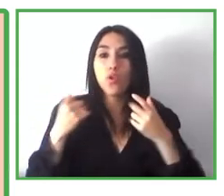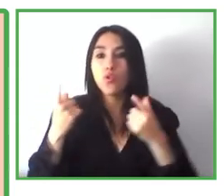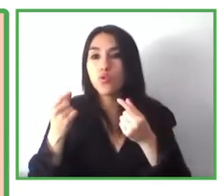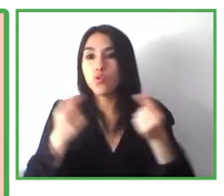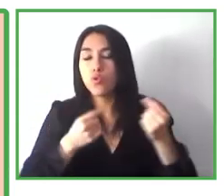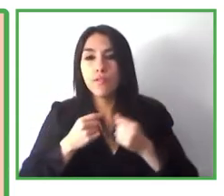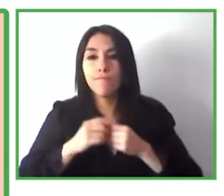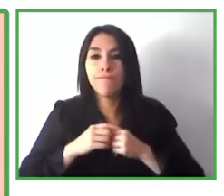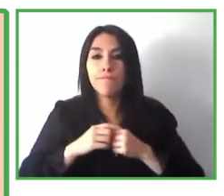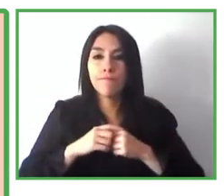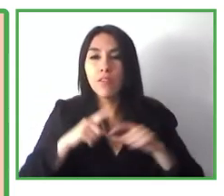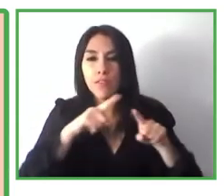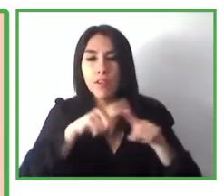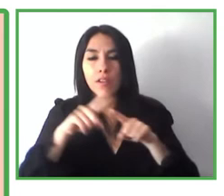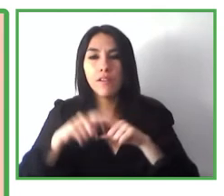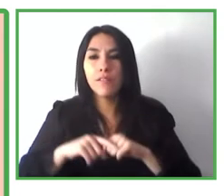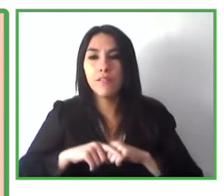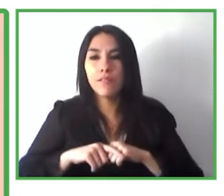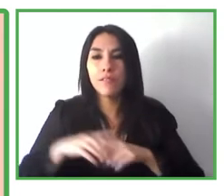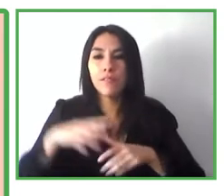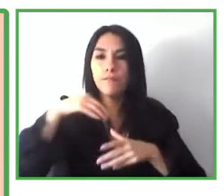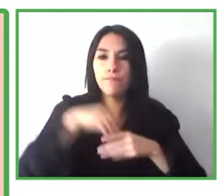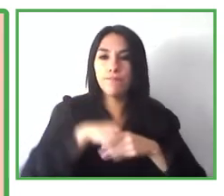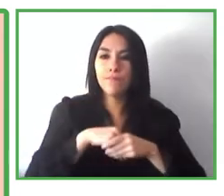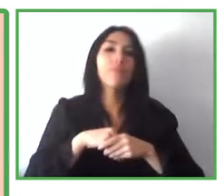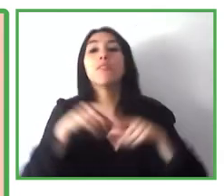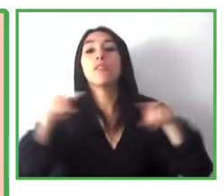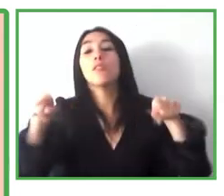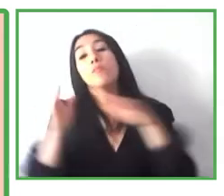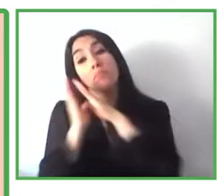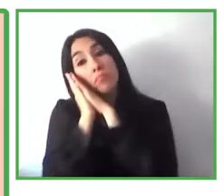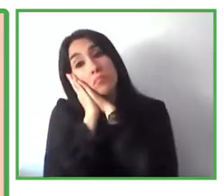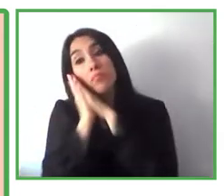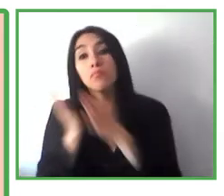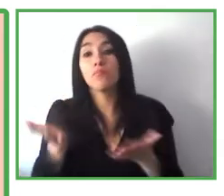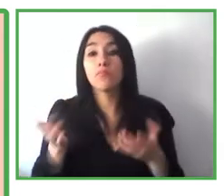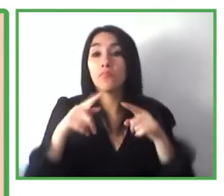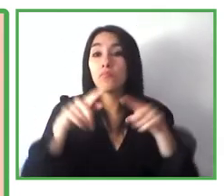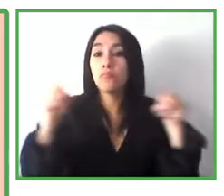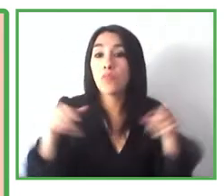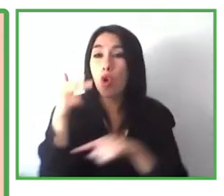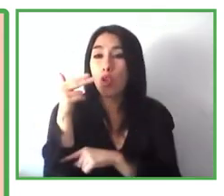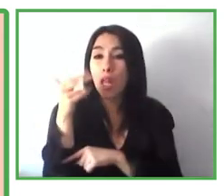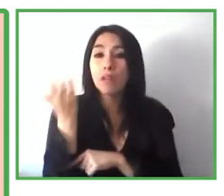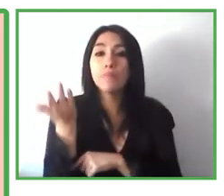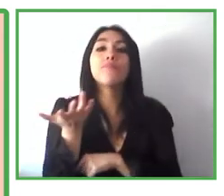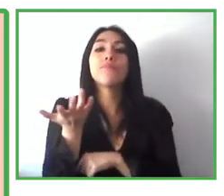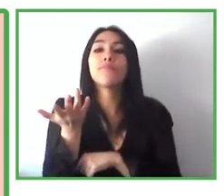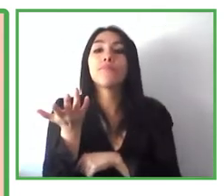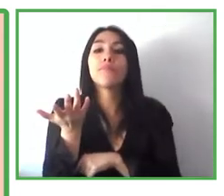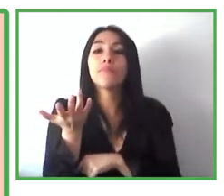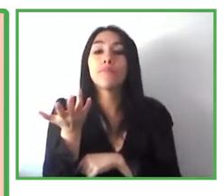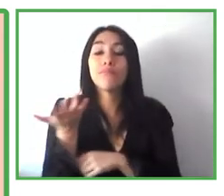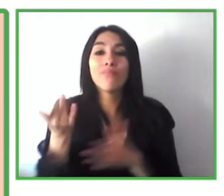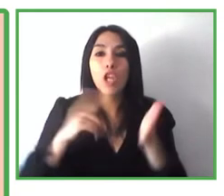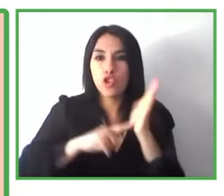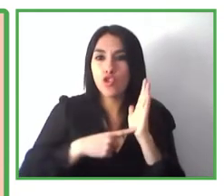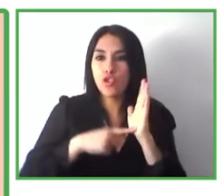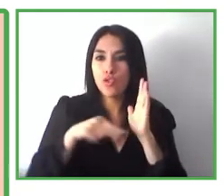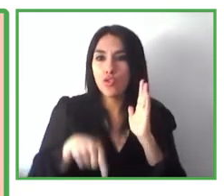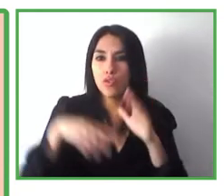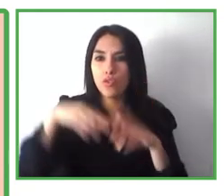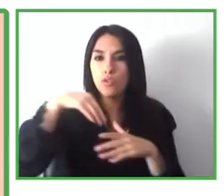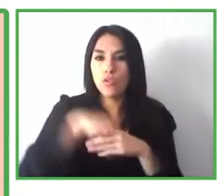activities, for instance, in a hotel lobby or in a hotel room. Especially it's important to facilitate technologies that would allow them to